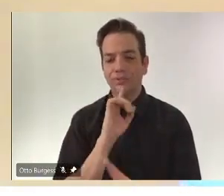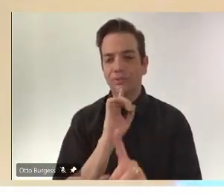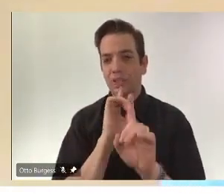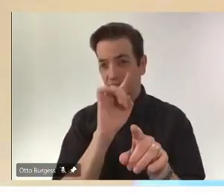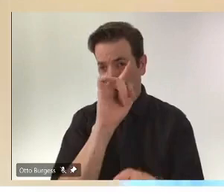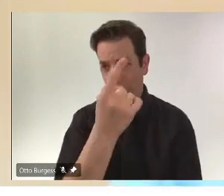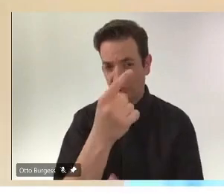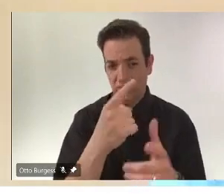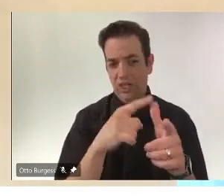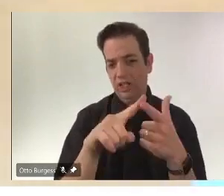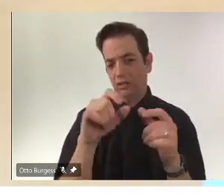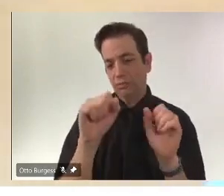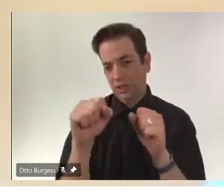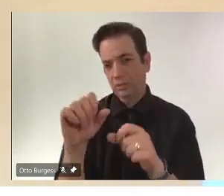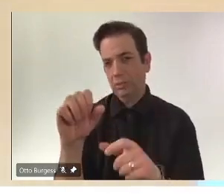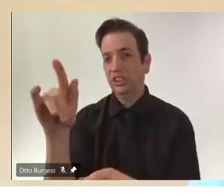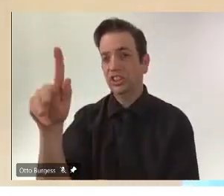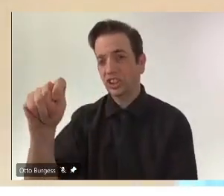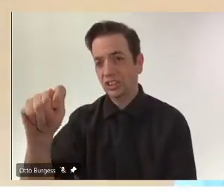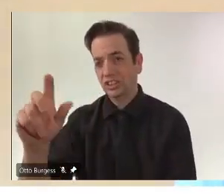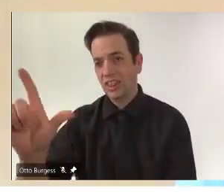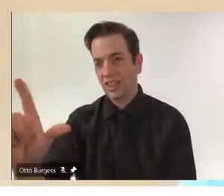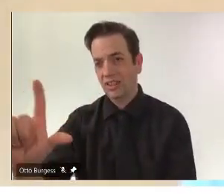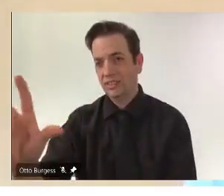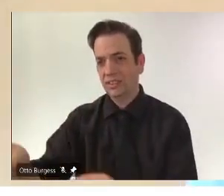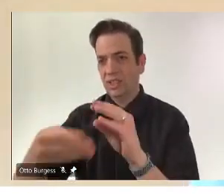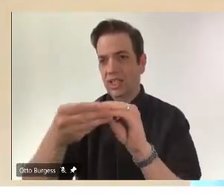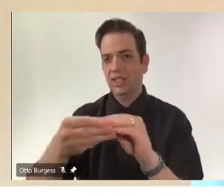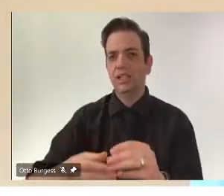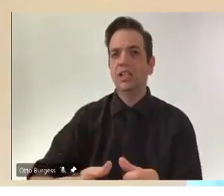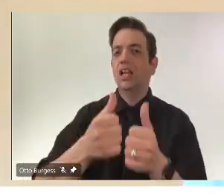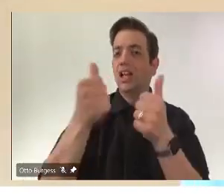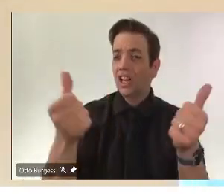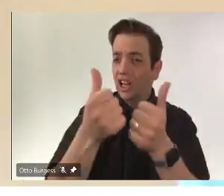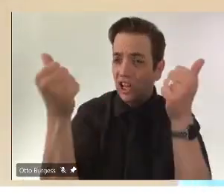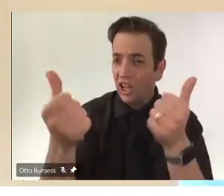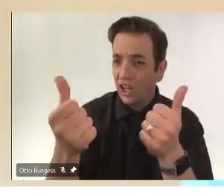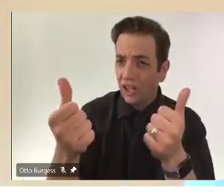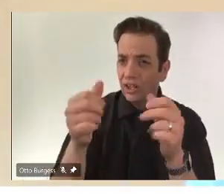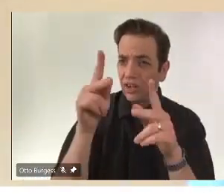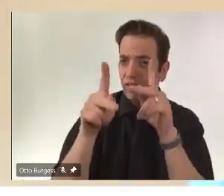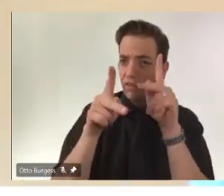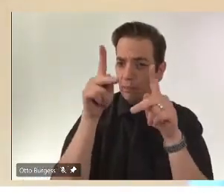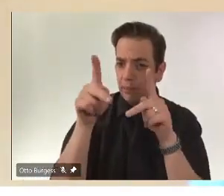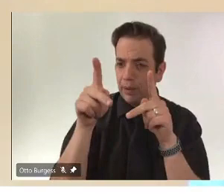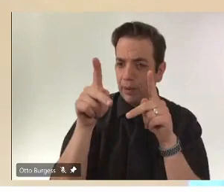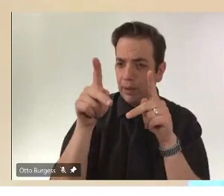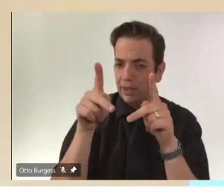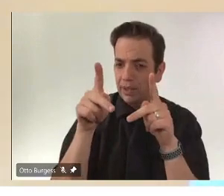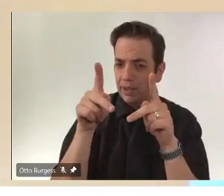polls, they have very small sample sizes for Saskatchewan. So the confidence limits are wide. And while, you know,